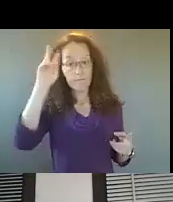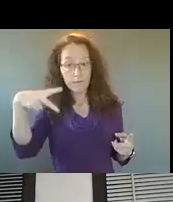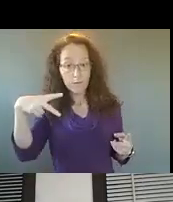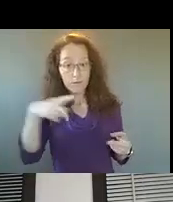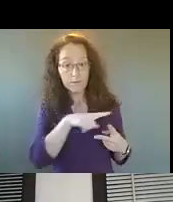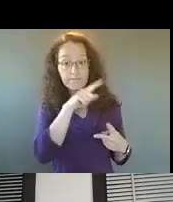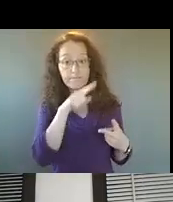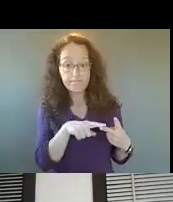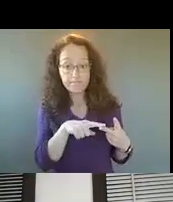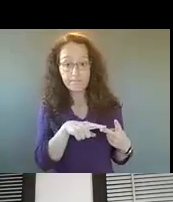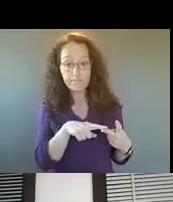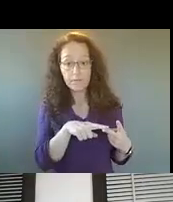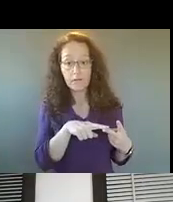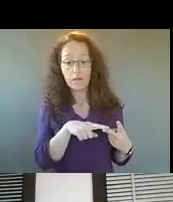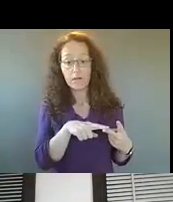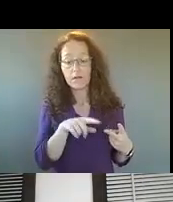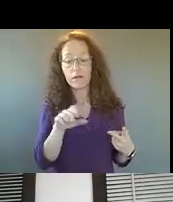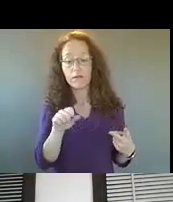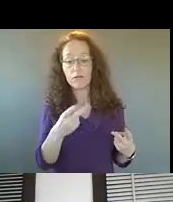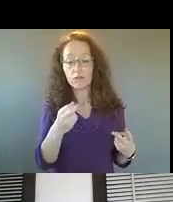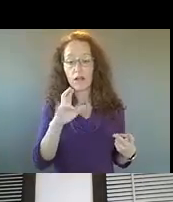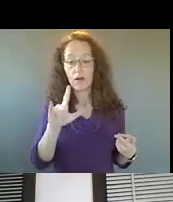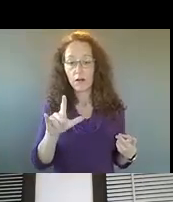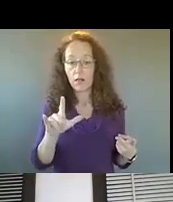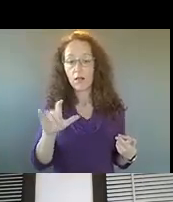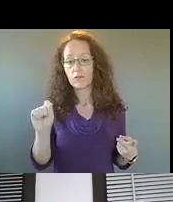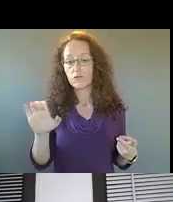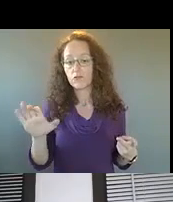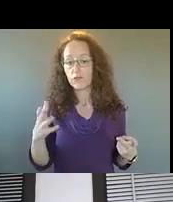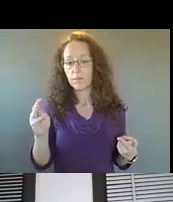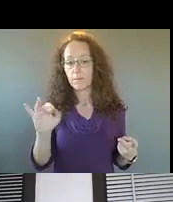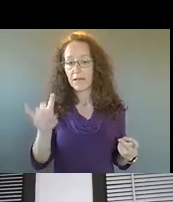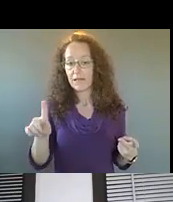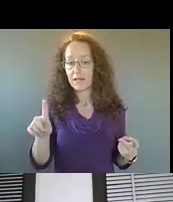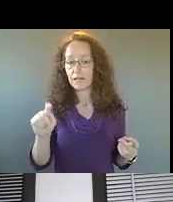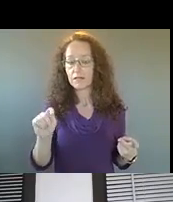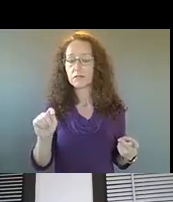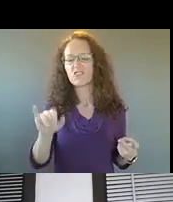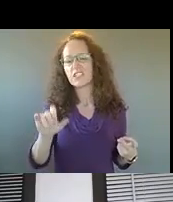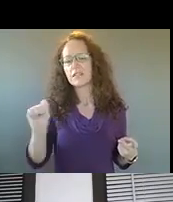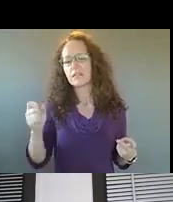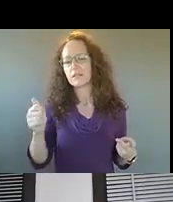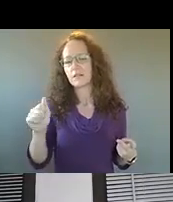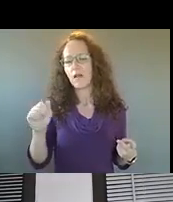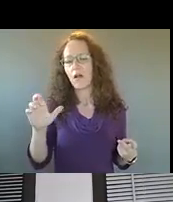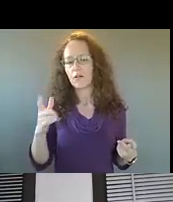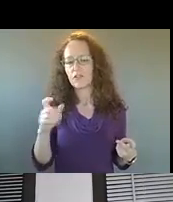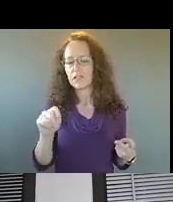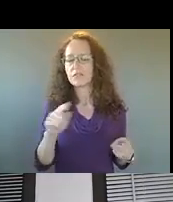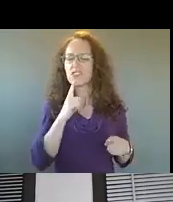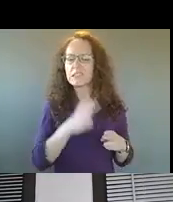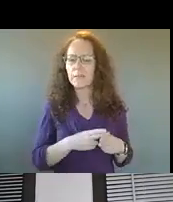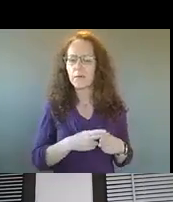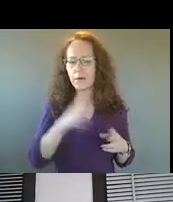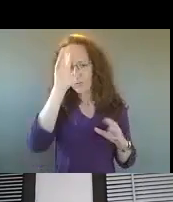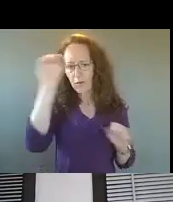uh, Sergeant Cheryl Schmidt is her name. She had become the interim president, um, of the police Federation. Um, and, uh,